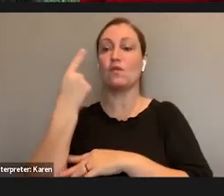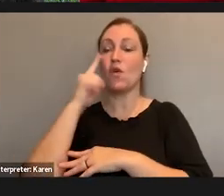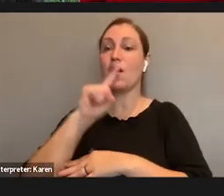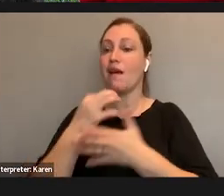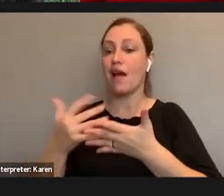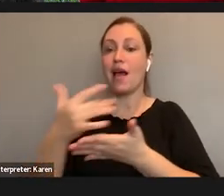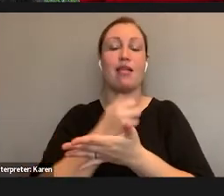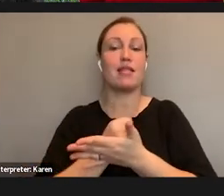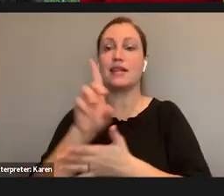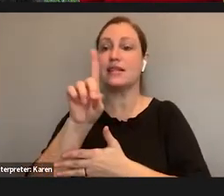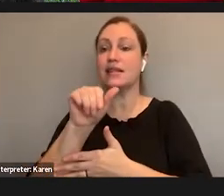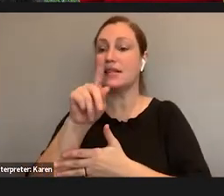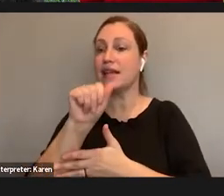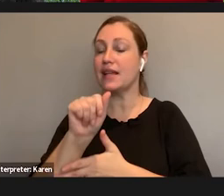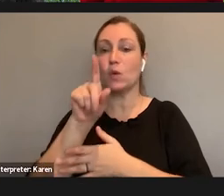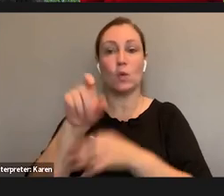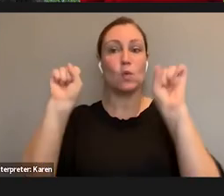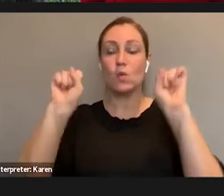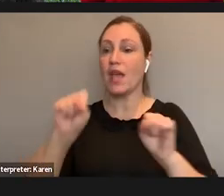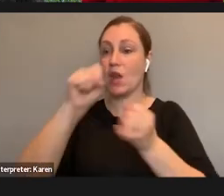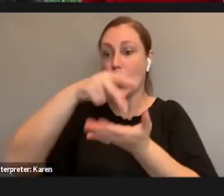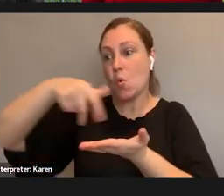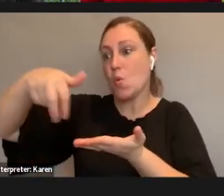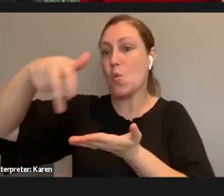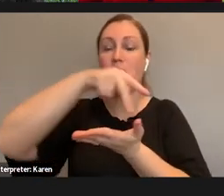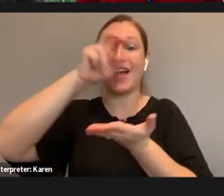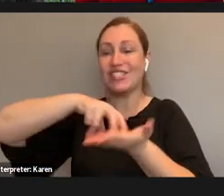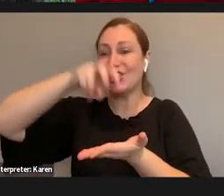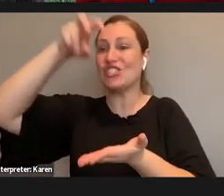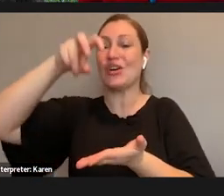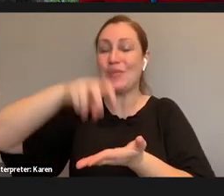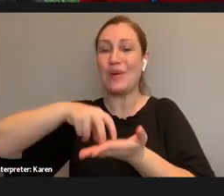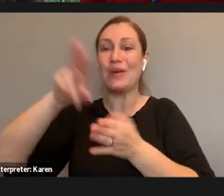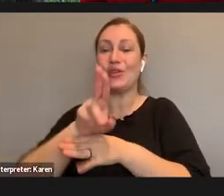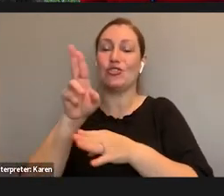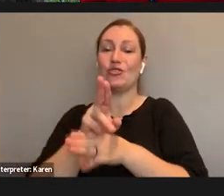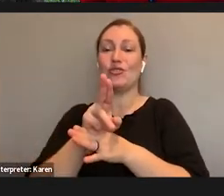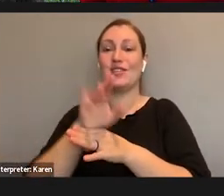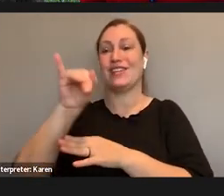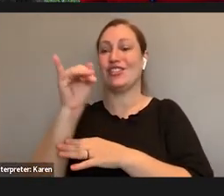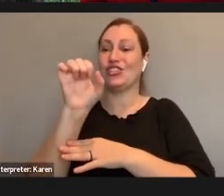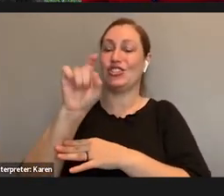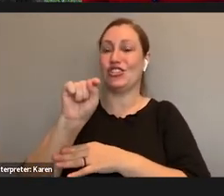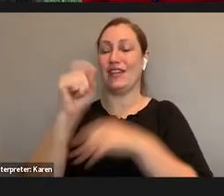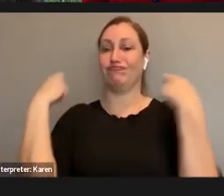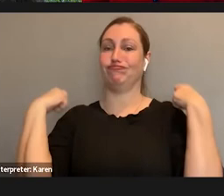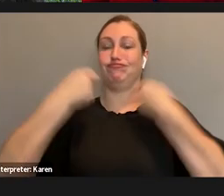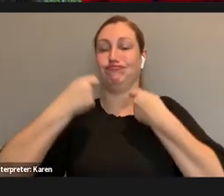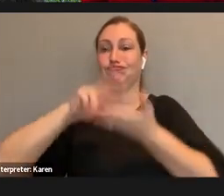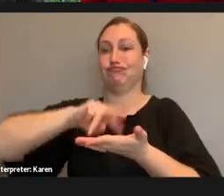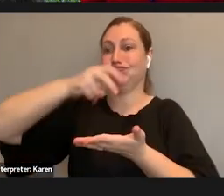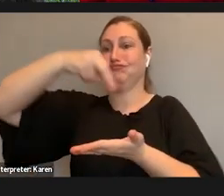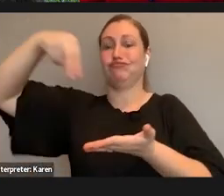ability to walk, jump, and even use a jet pack to navigate the field site